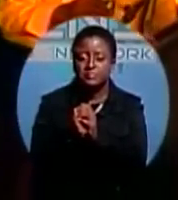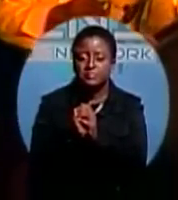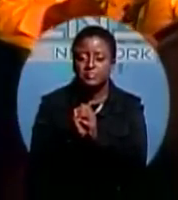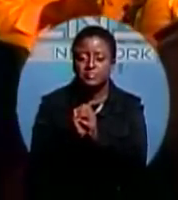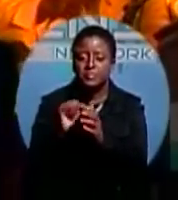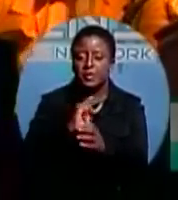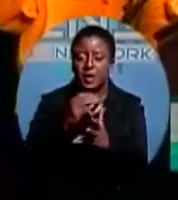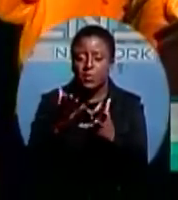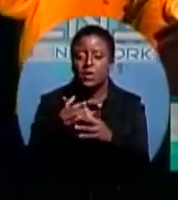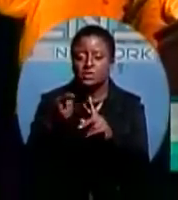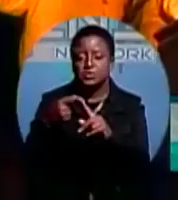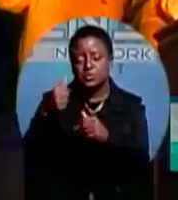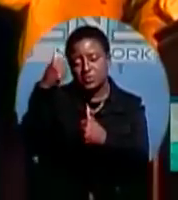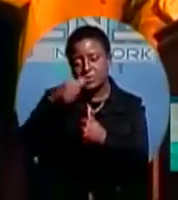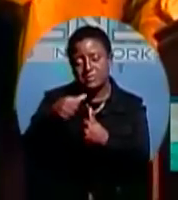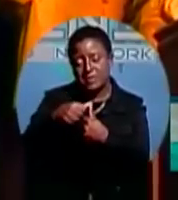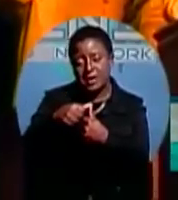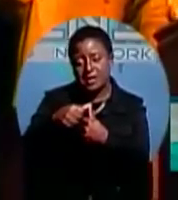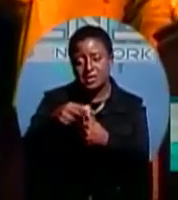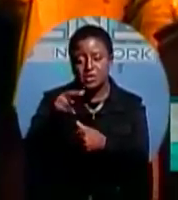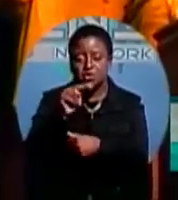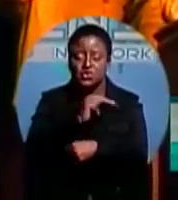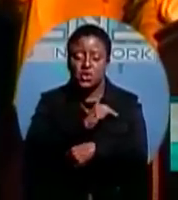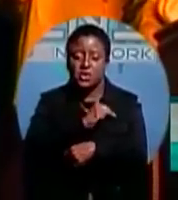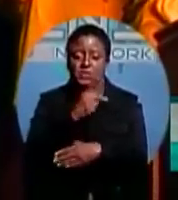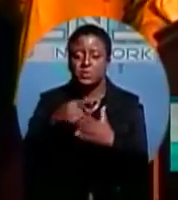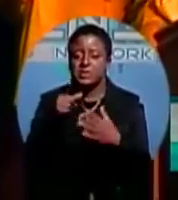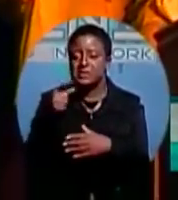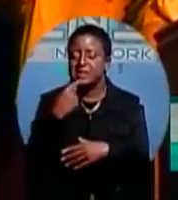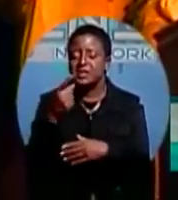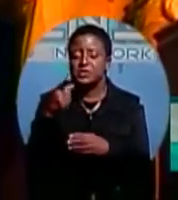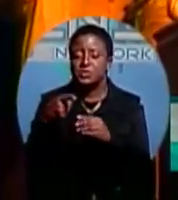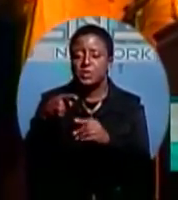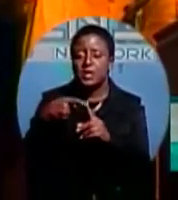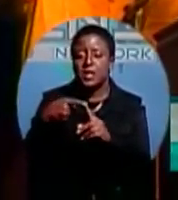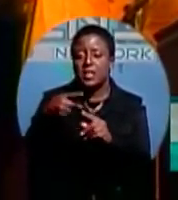I want to remind him what he said to the PLP candidates committee.